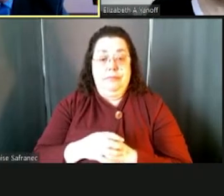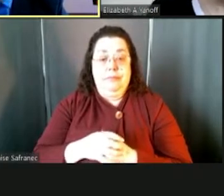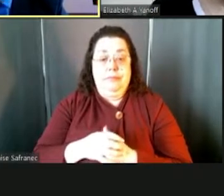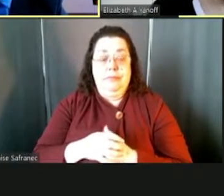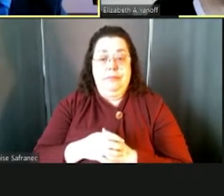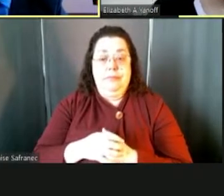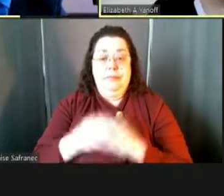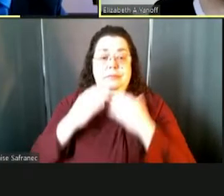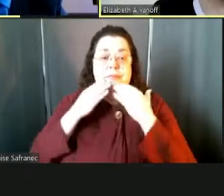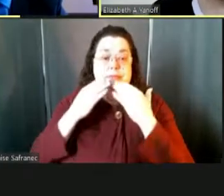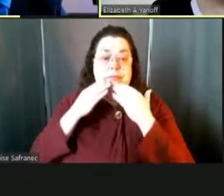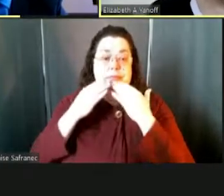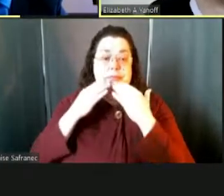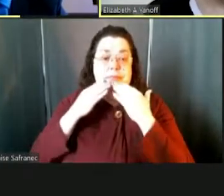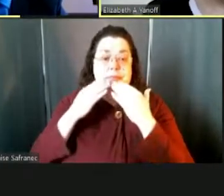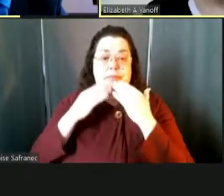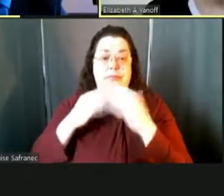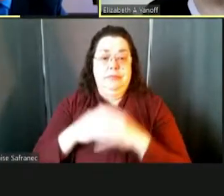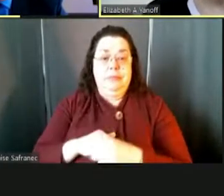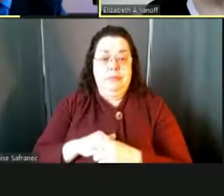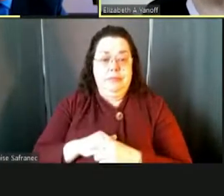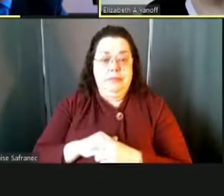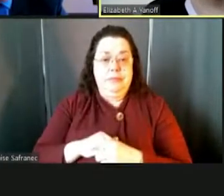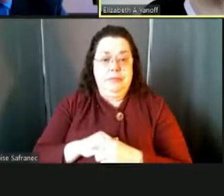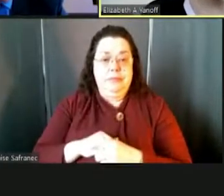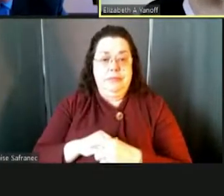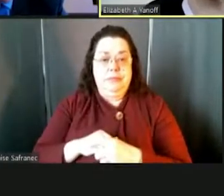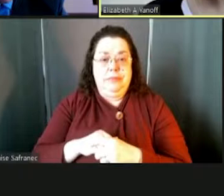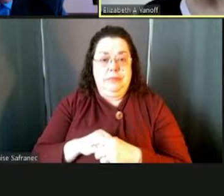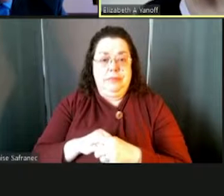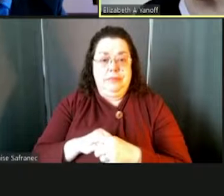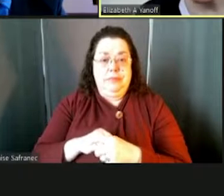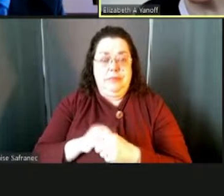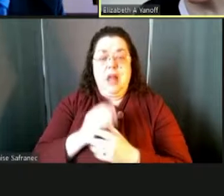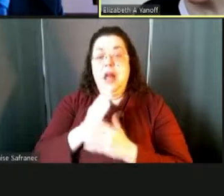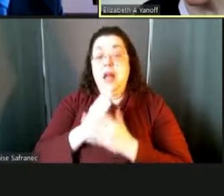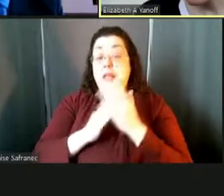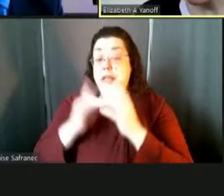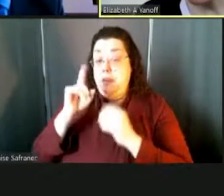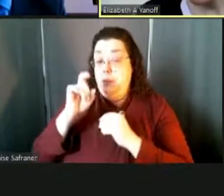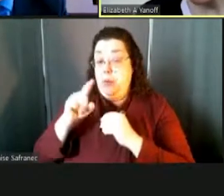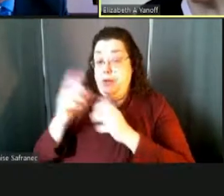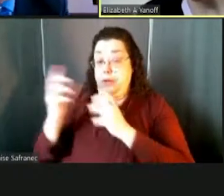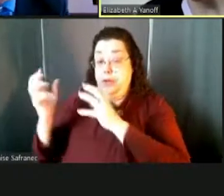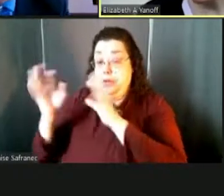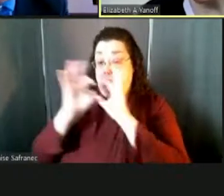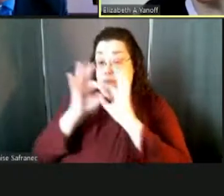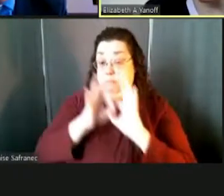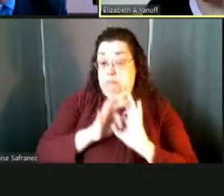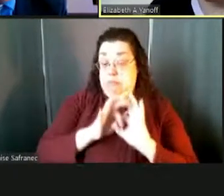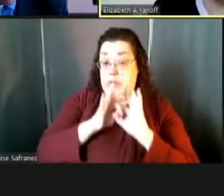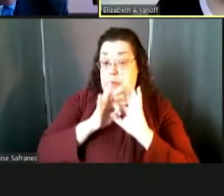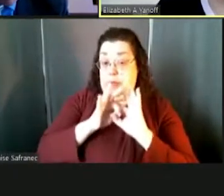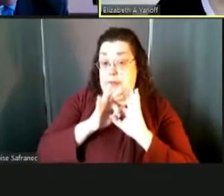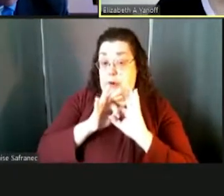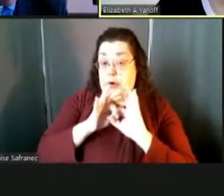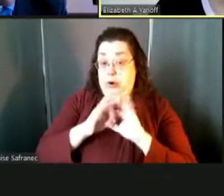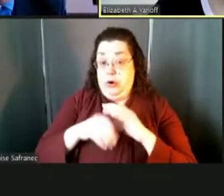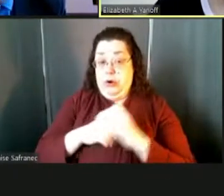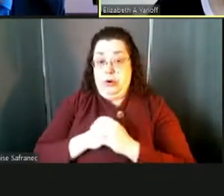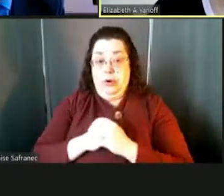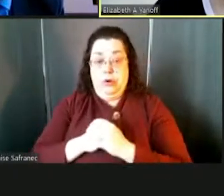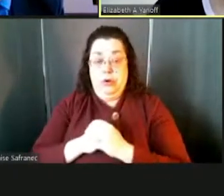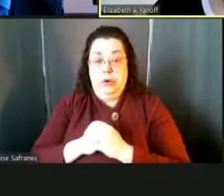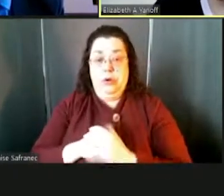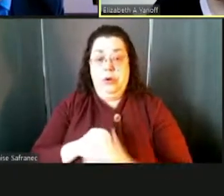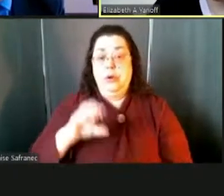Thank you. So I'm going to leave a couple questions together. Um, Quita Adams is